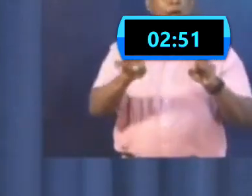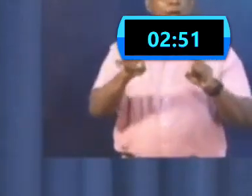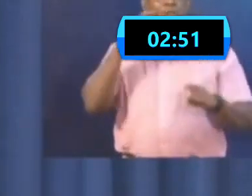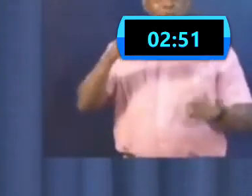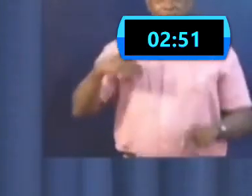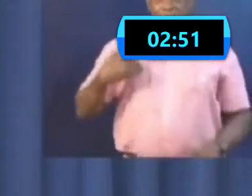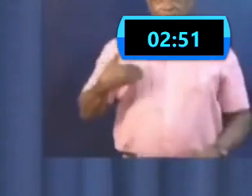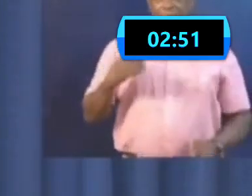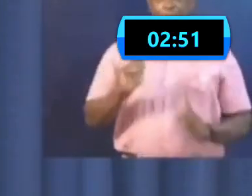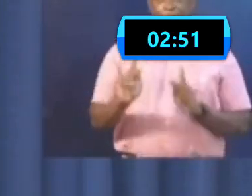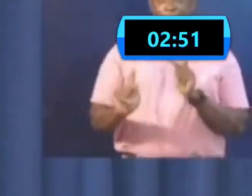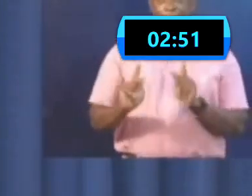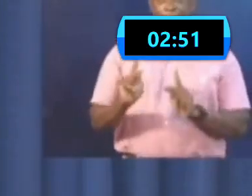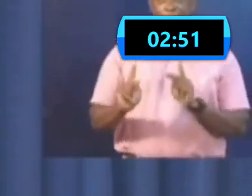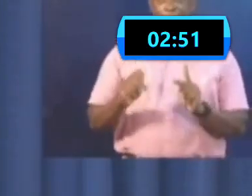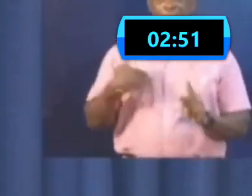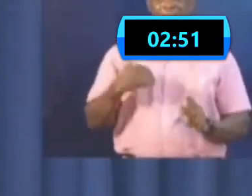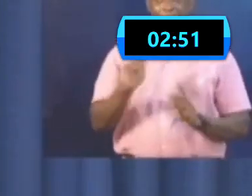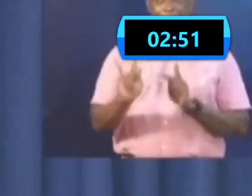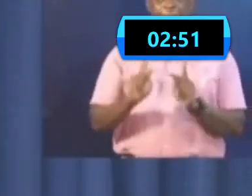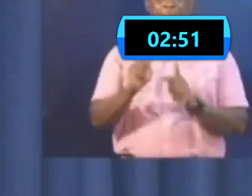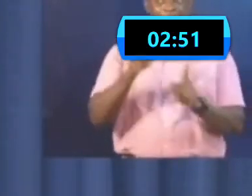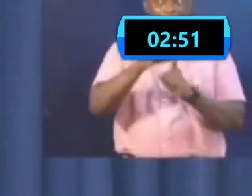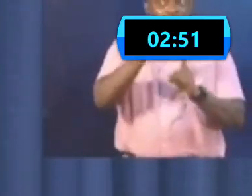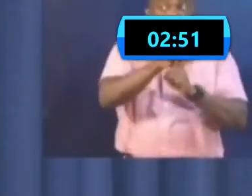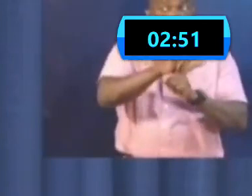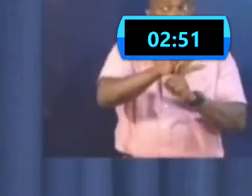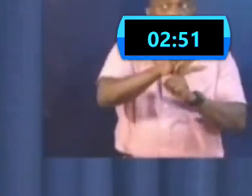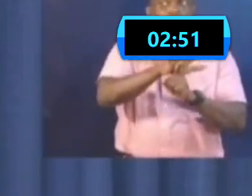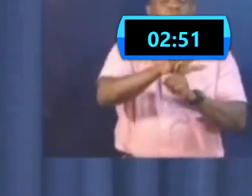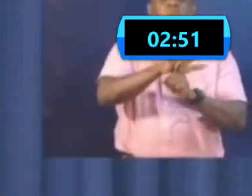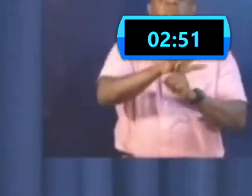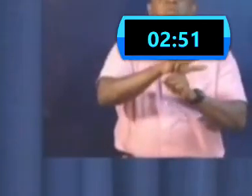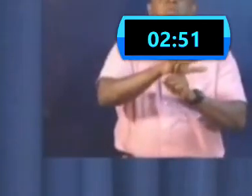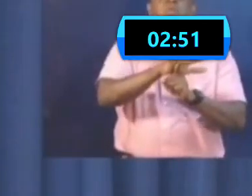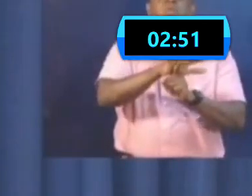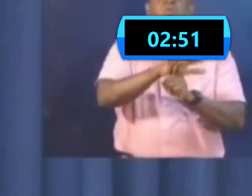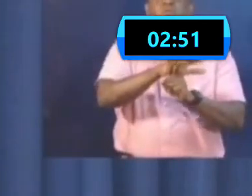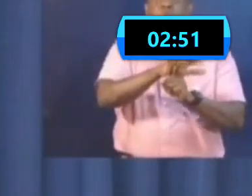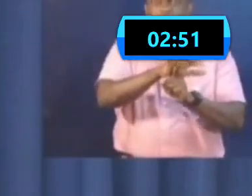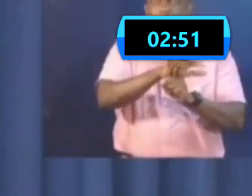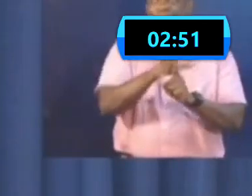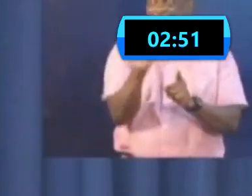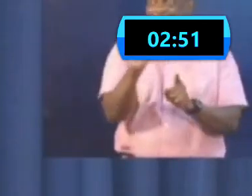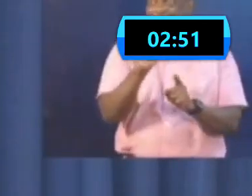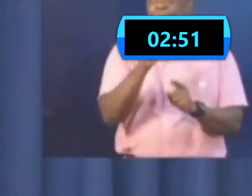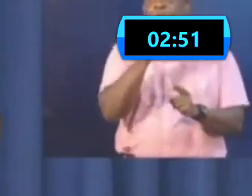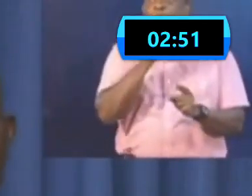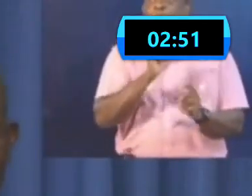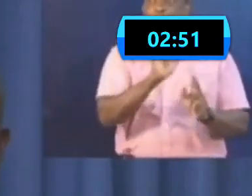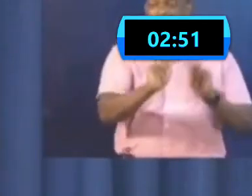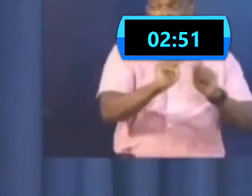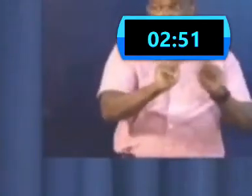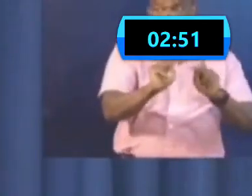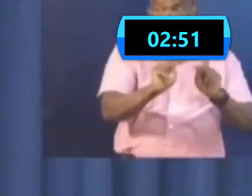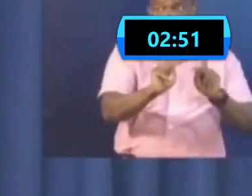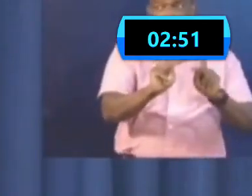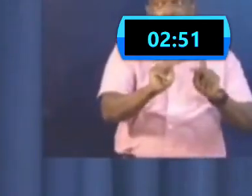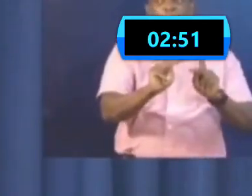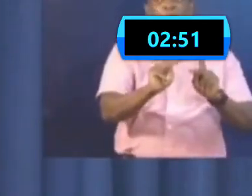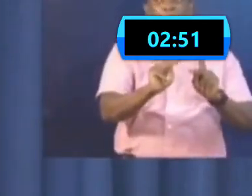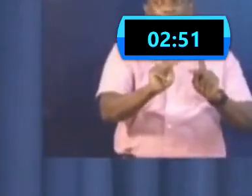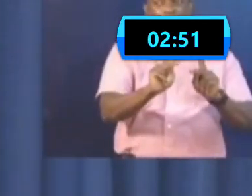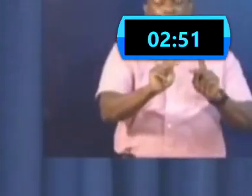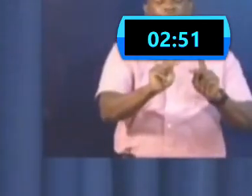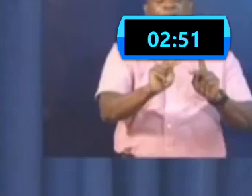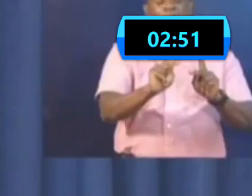as those older people in some context. But we also now